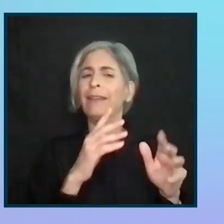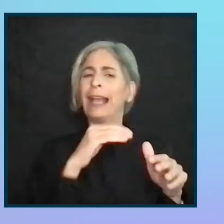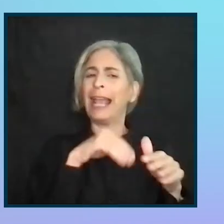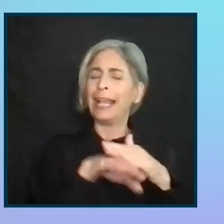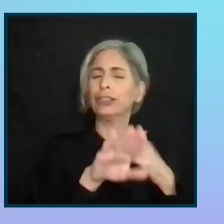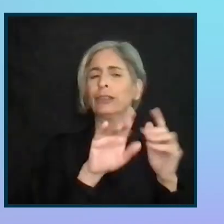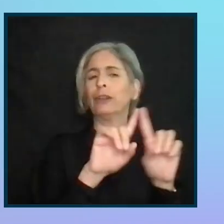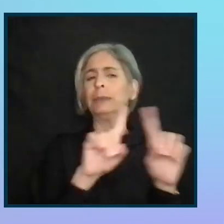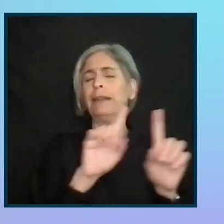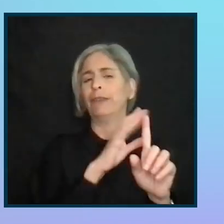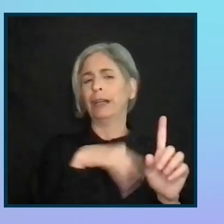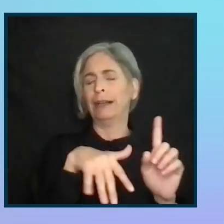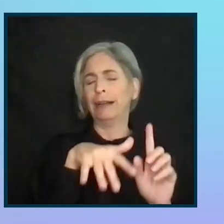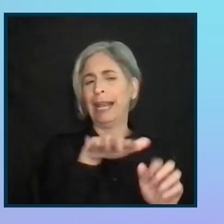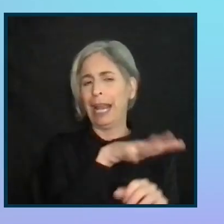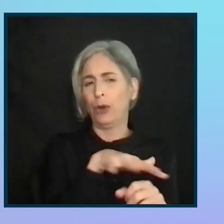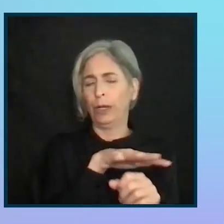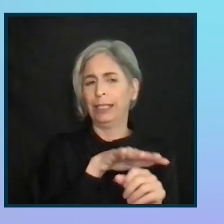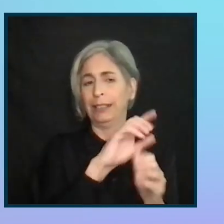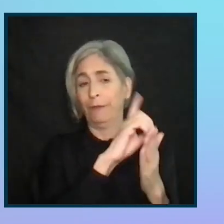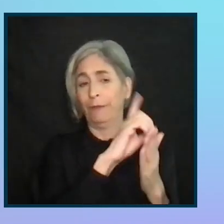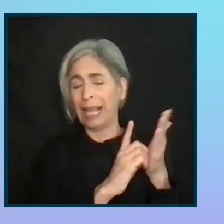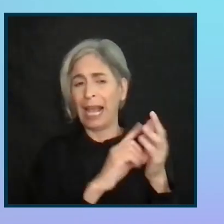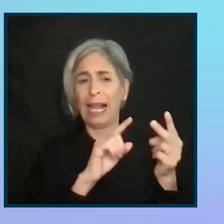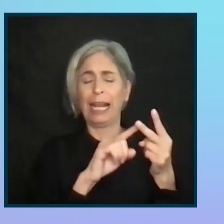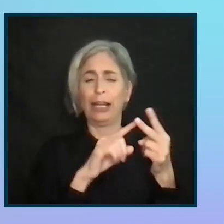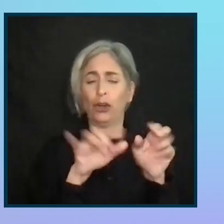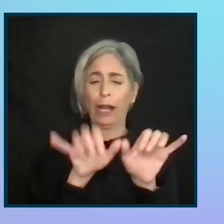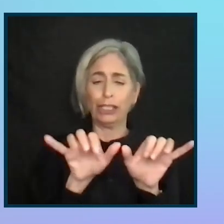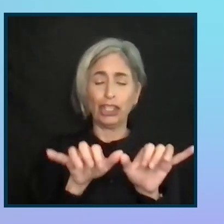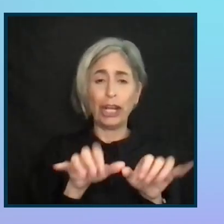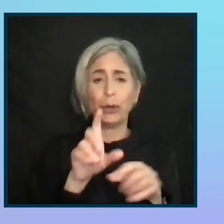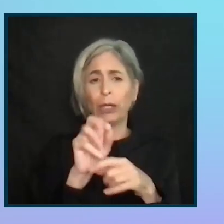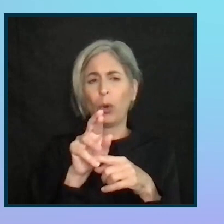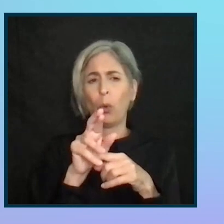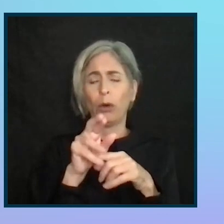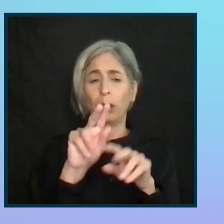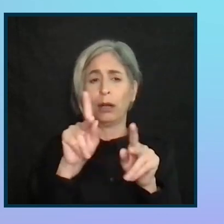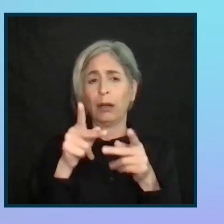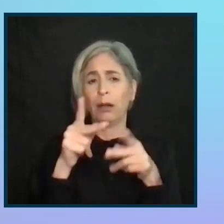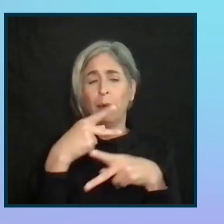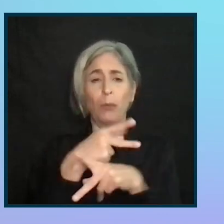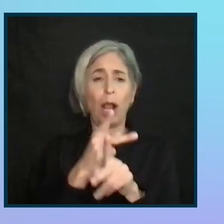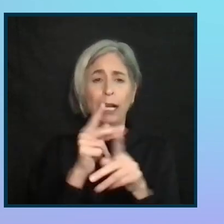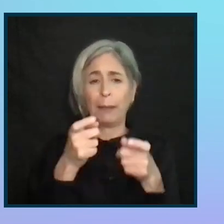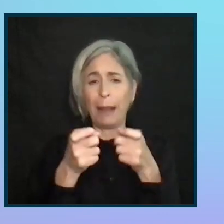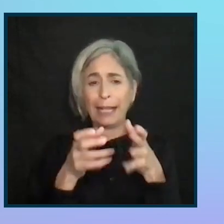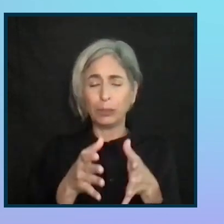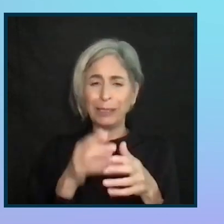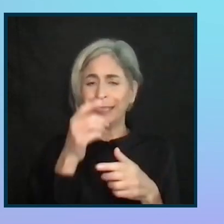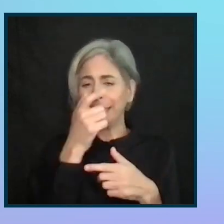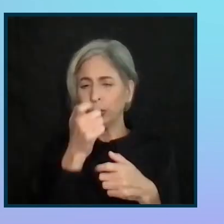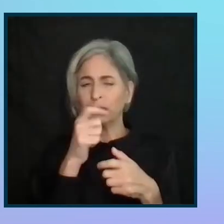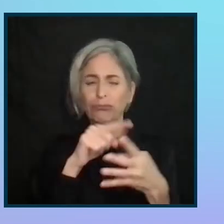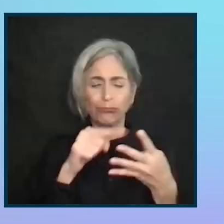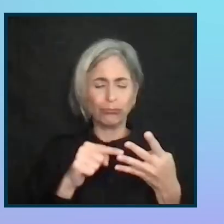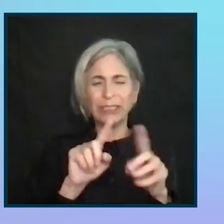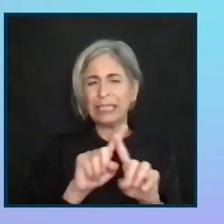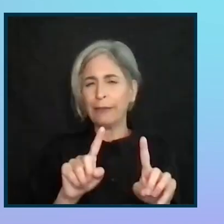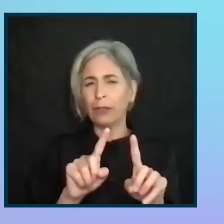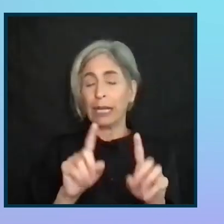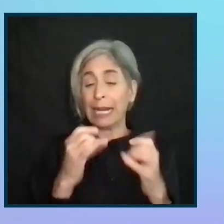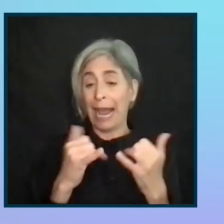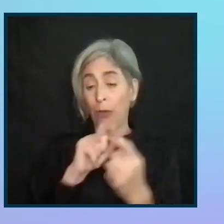that's sort of design with an accessible interest or engineering with an accessible interest or project management with an accessible interest. You we're now getting people who are